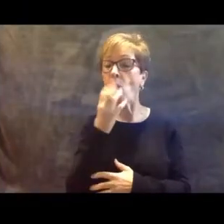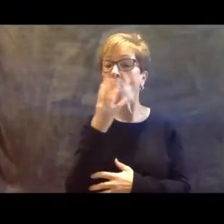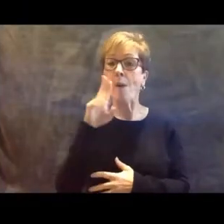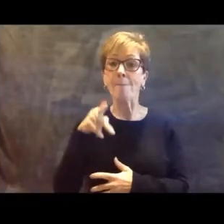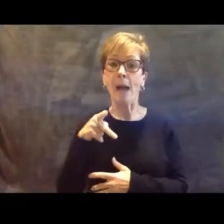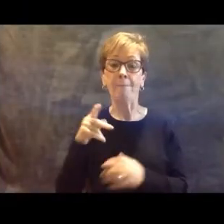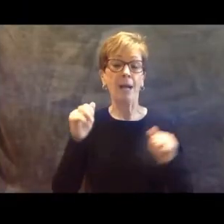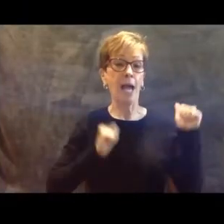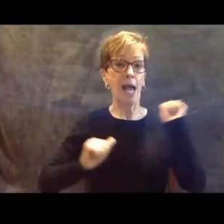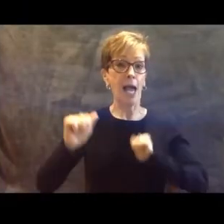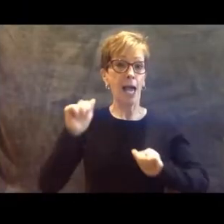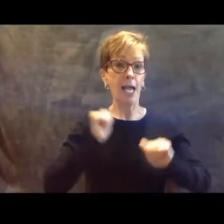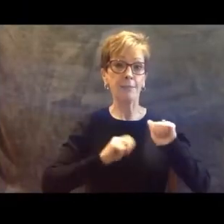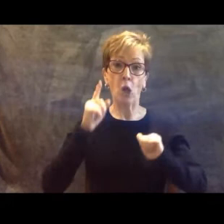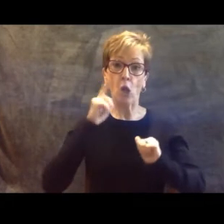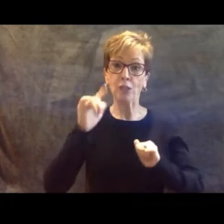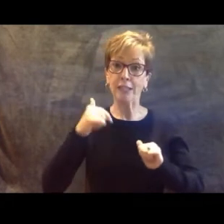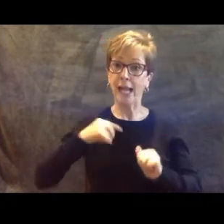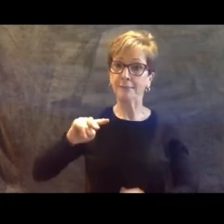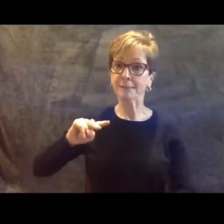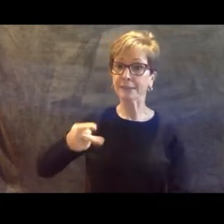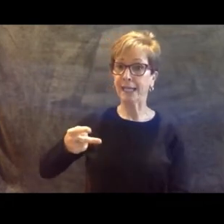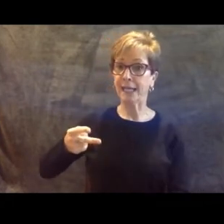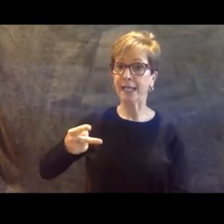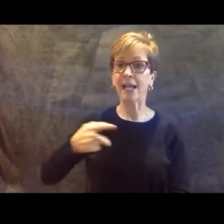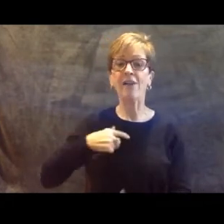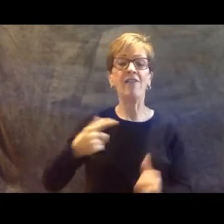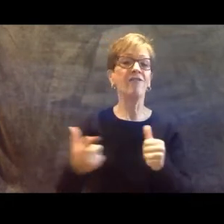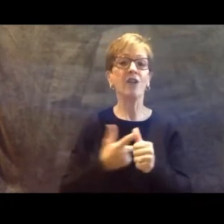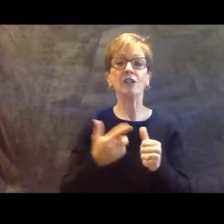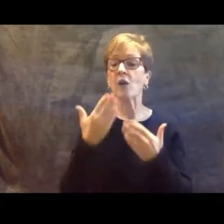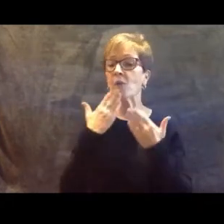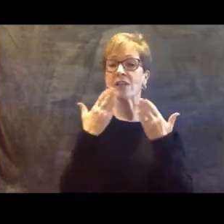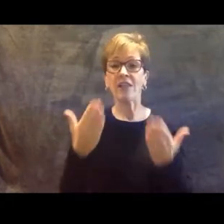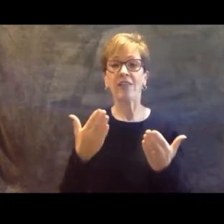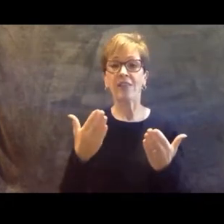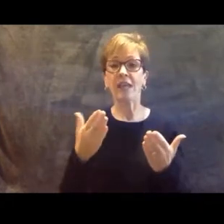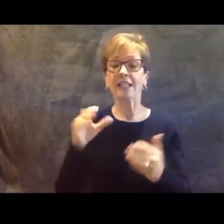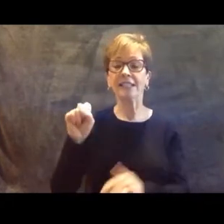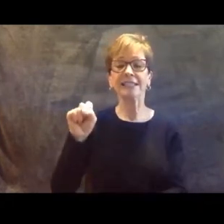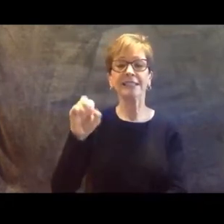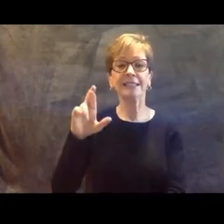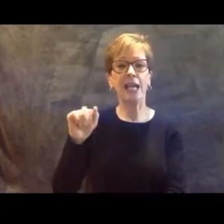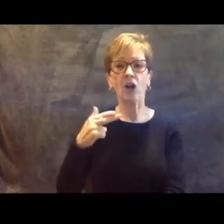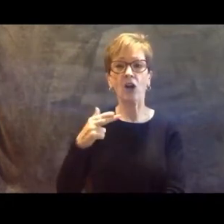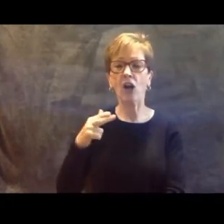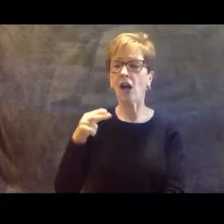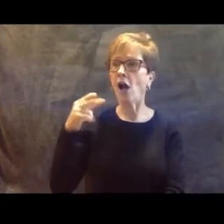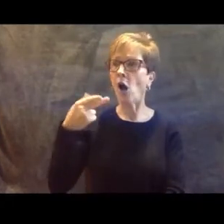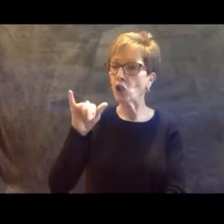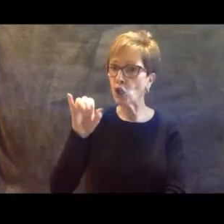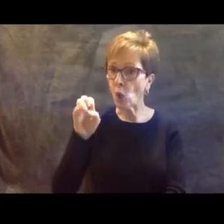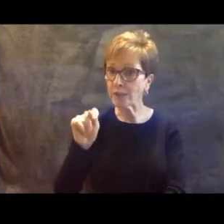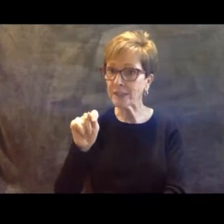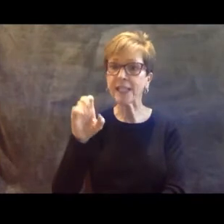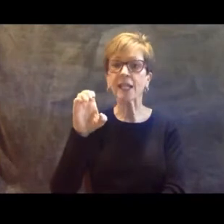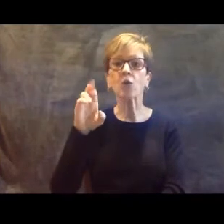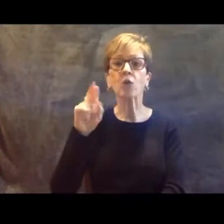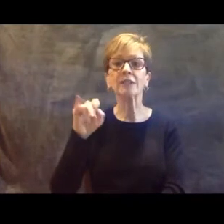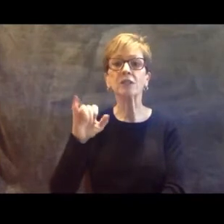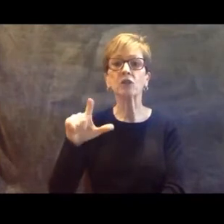going second. I want to start by thanking Sarah Yost, I'm sorry, Sarah, Crystal Culp, and their entire team for